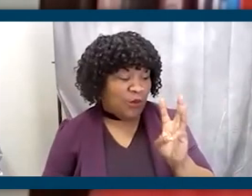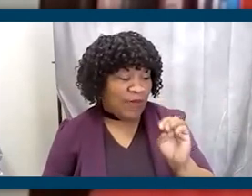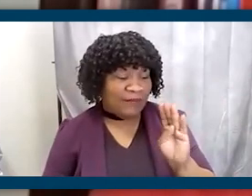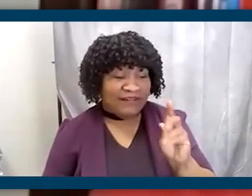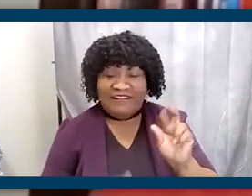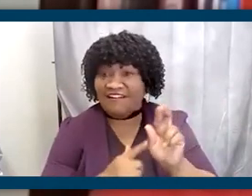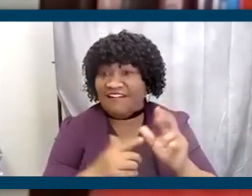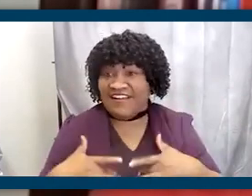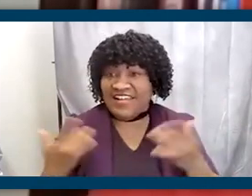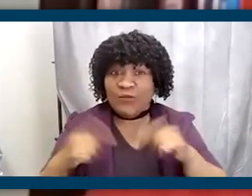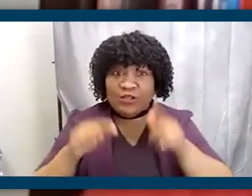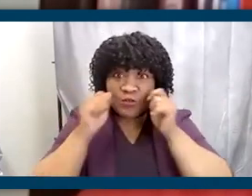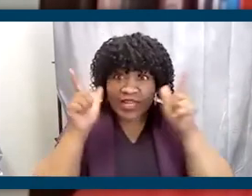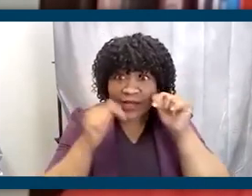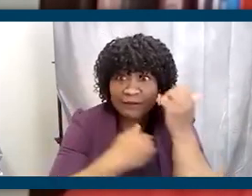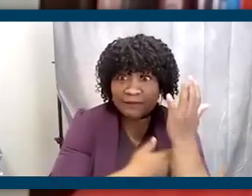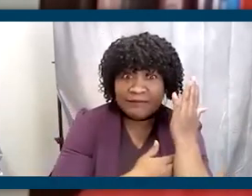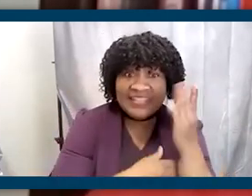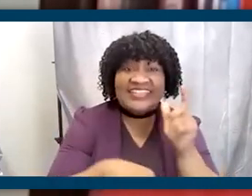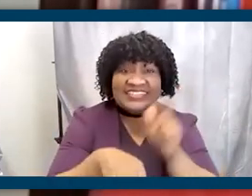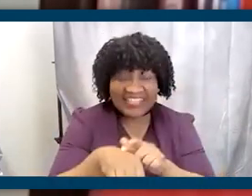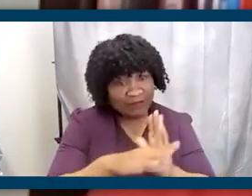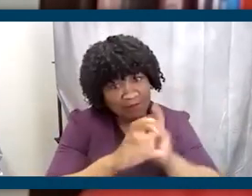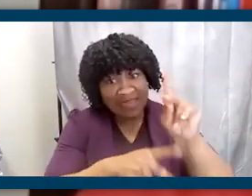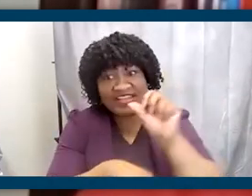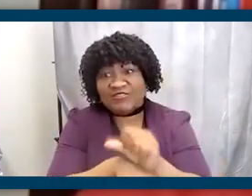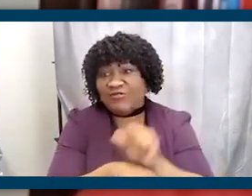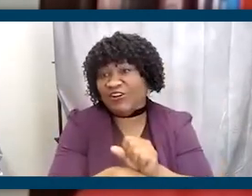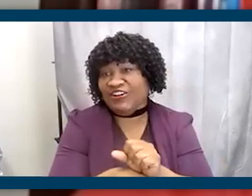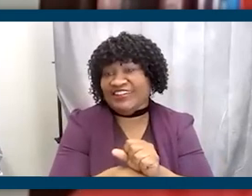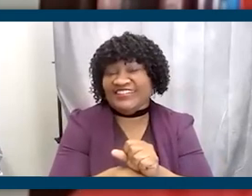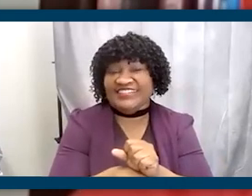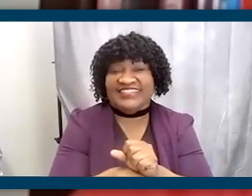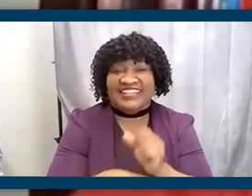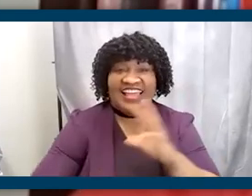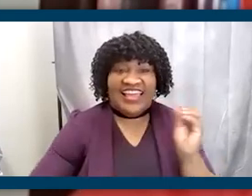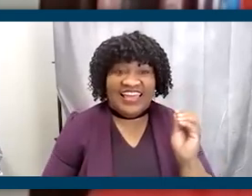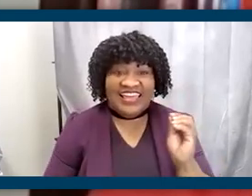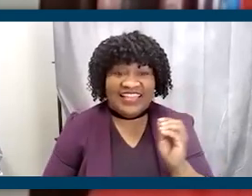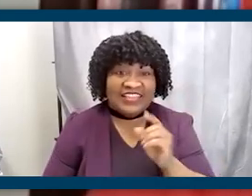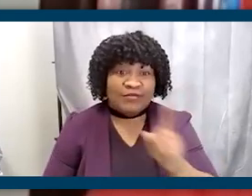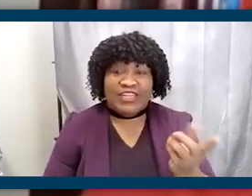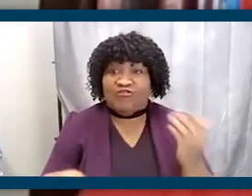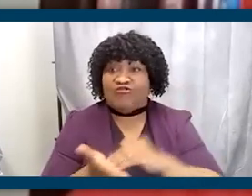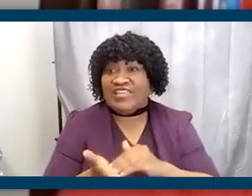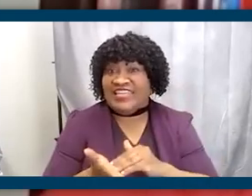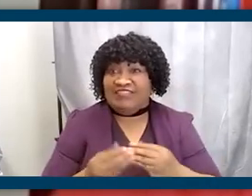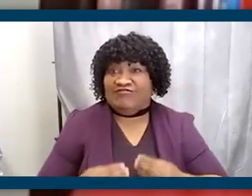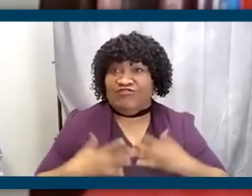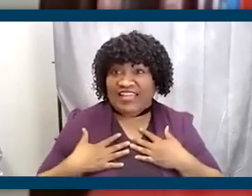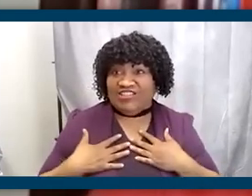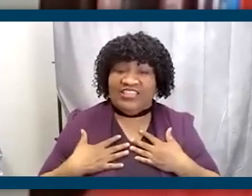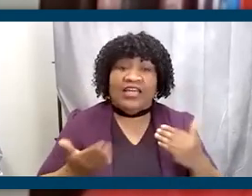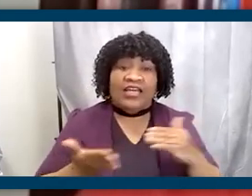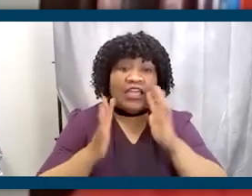because when you wake up tomorrow, it's time to get back to work and be refreshed. We want to also